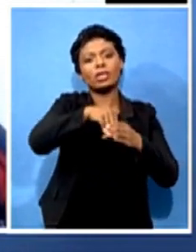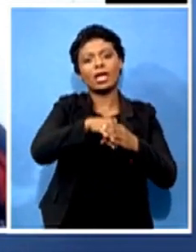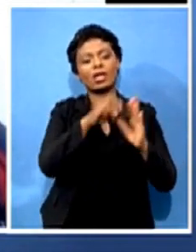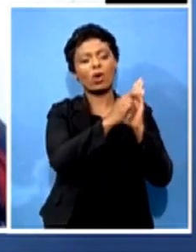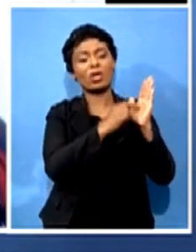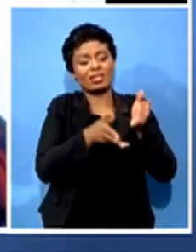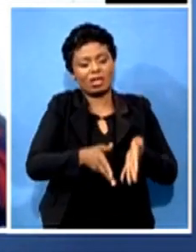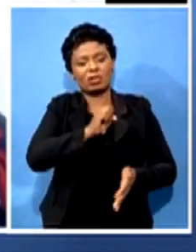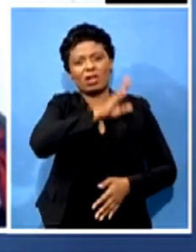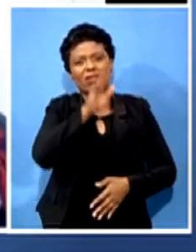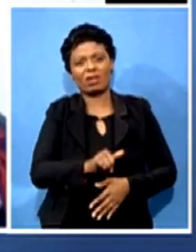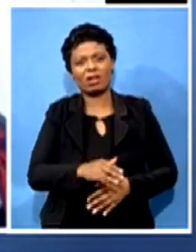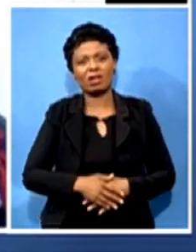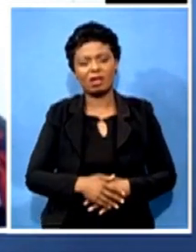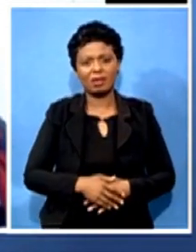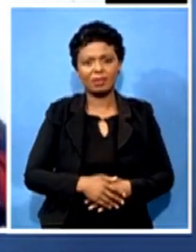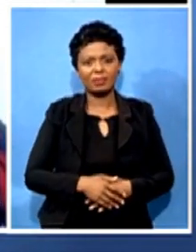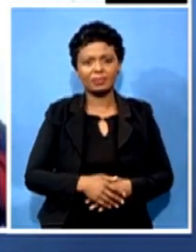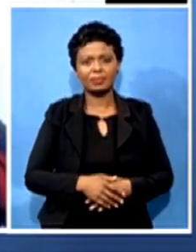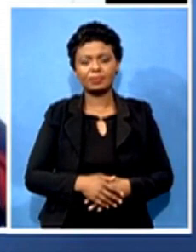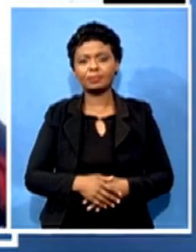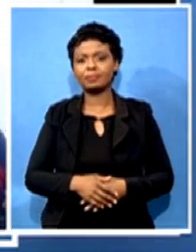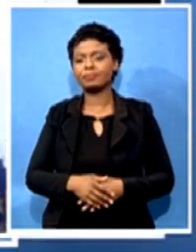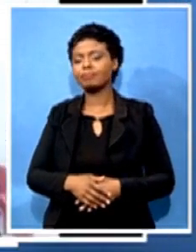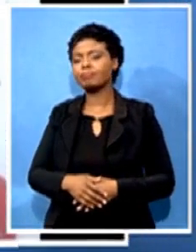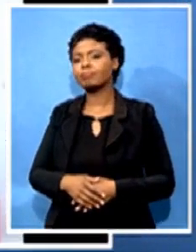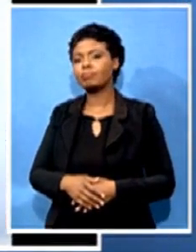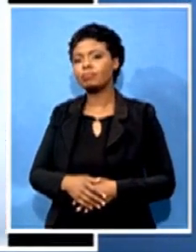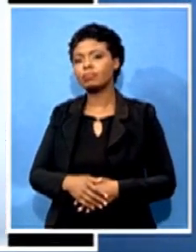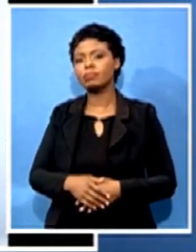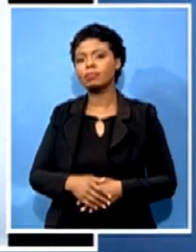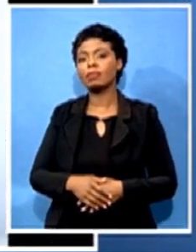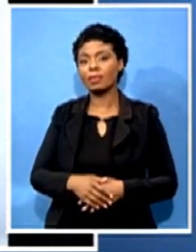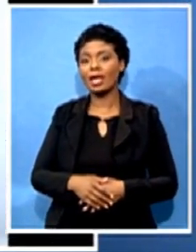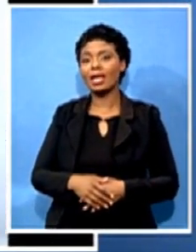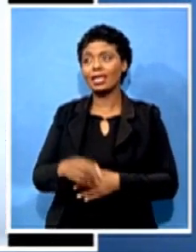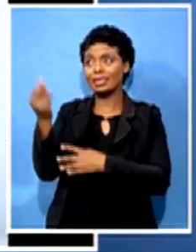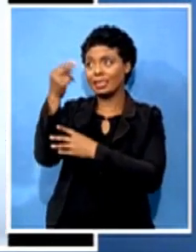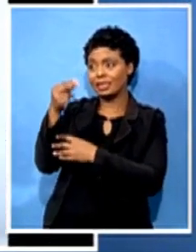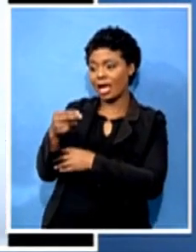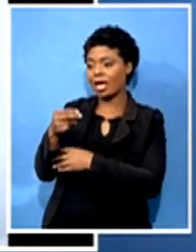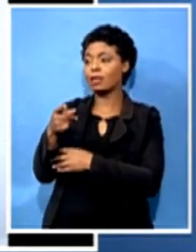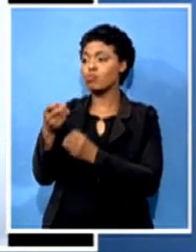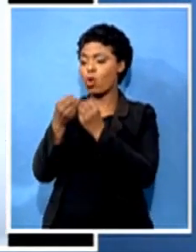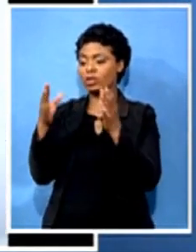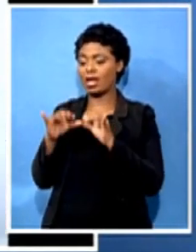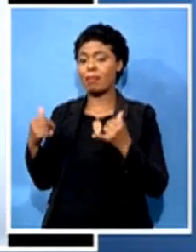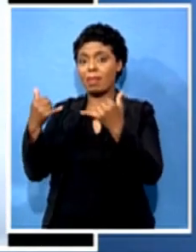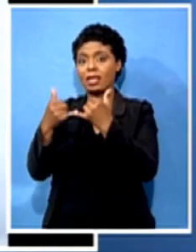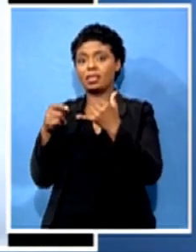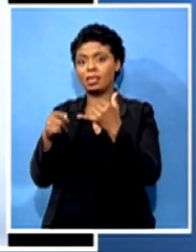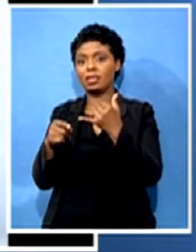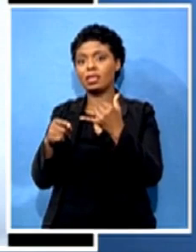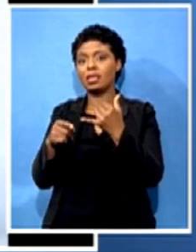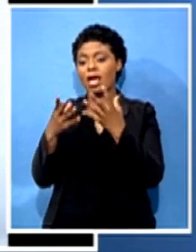When it comes to design, you know, a lot of companies did acknowledge, you the importance of having local content requirements in a country